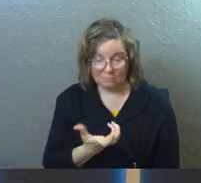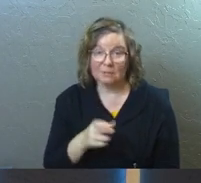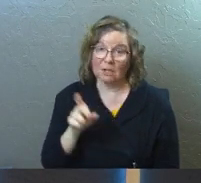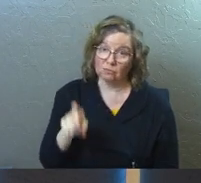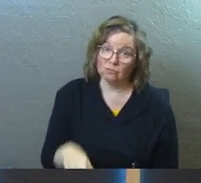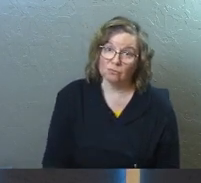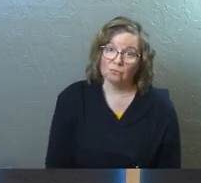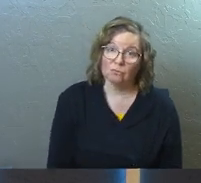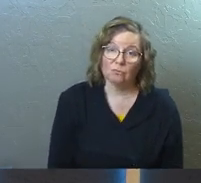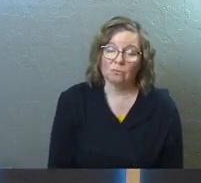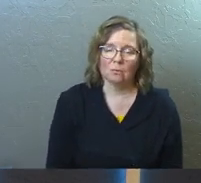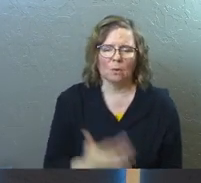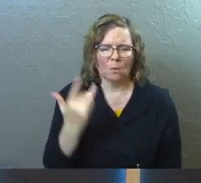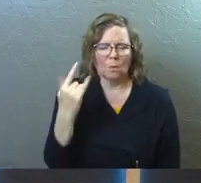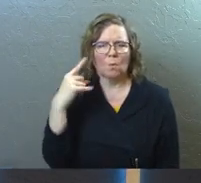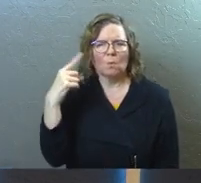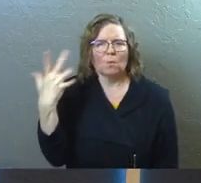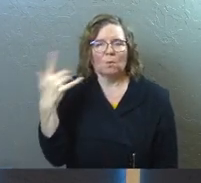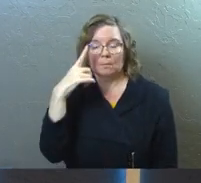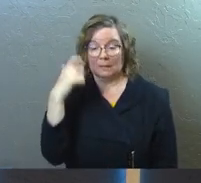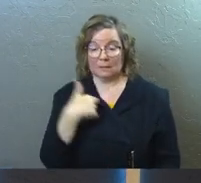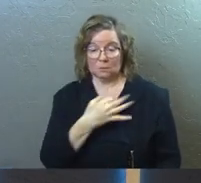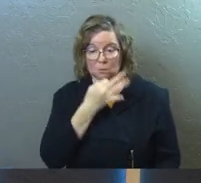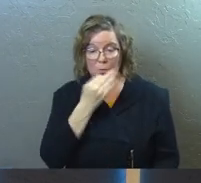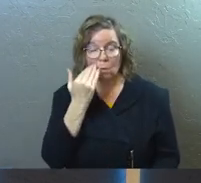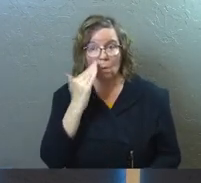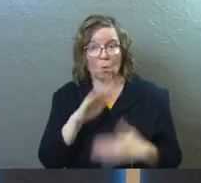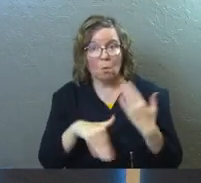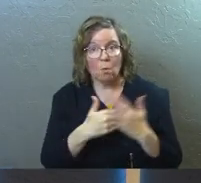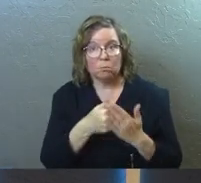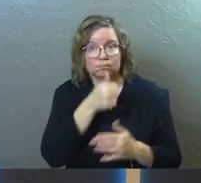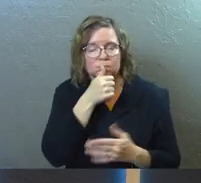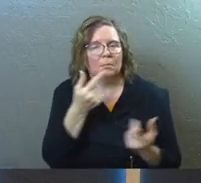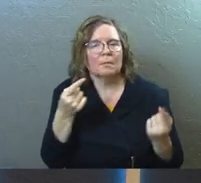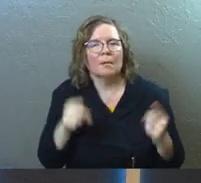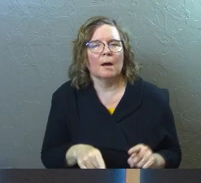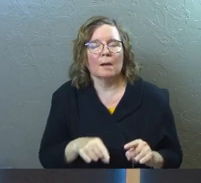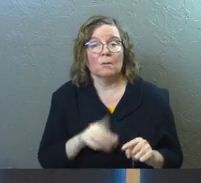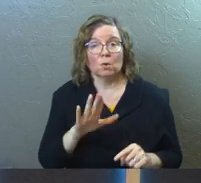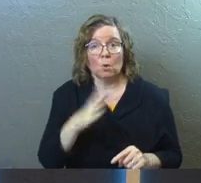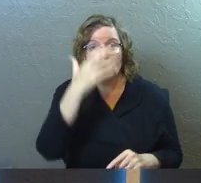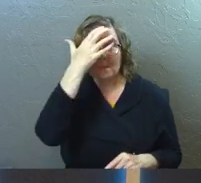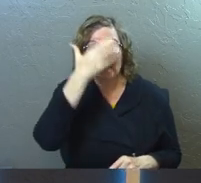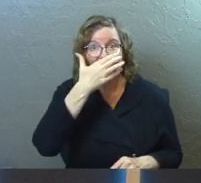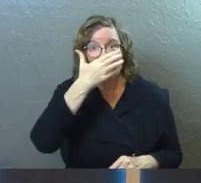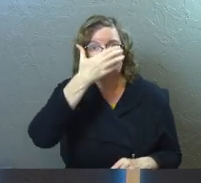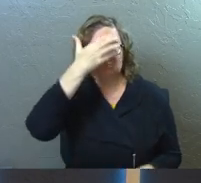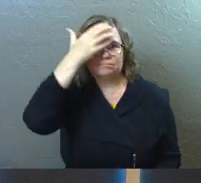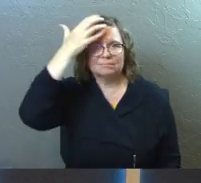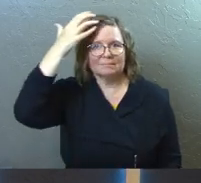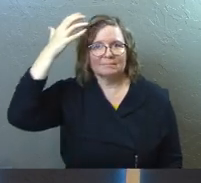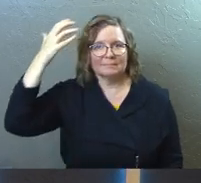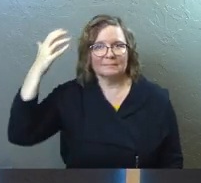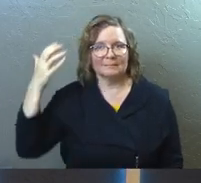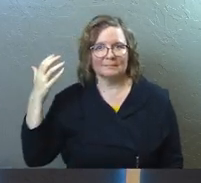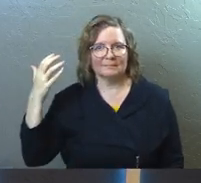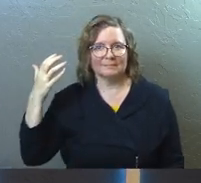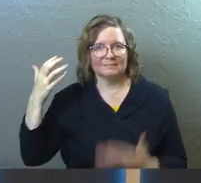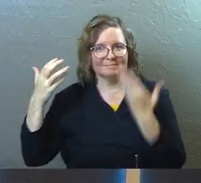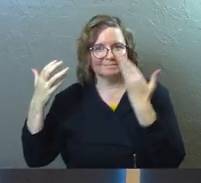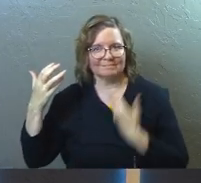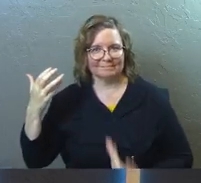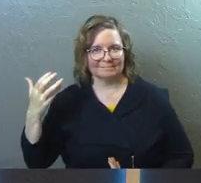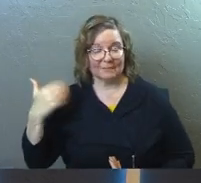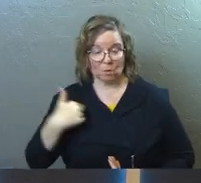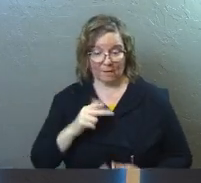they need to. Why? Because as soon as they know all your secrets, here's what happens. Your mask comes off. You've got a person in